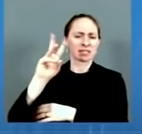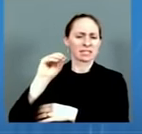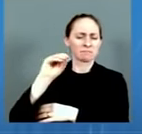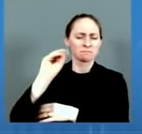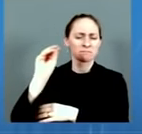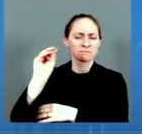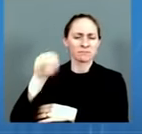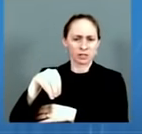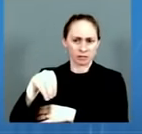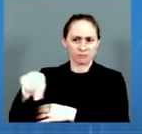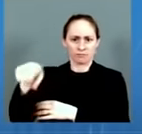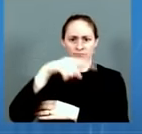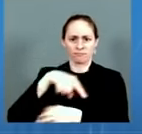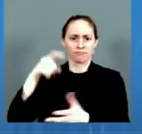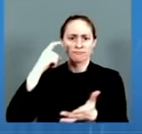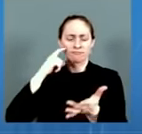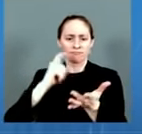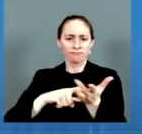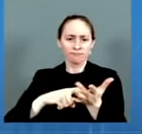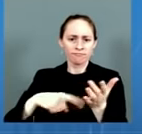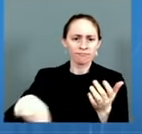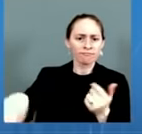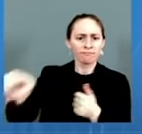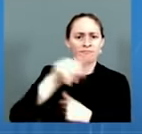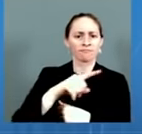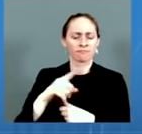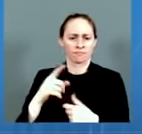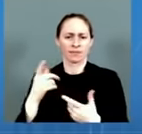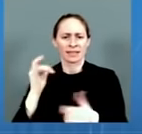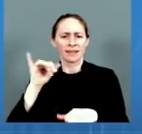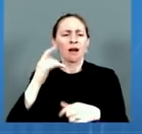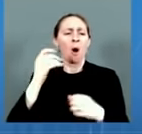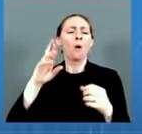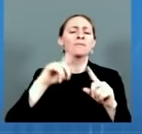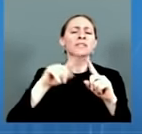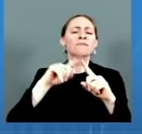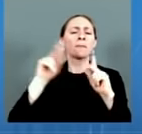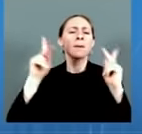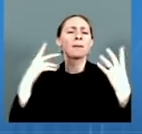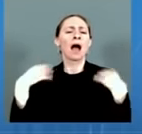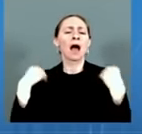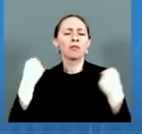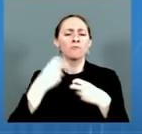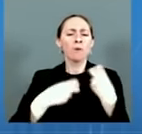are now boosted. And these numbers increase each day.